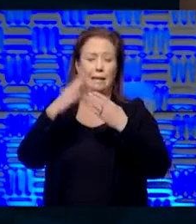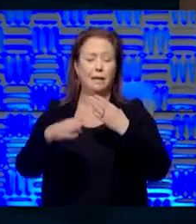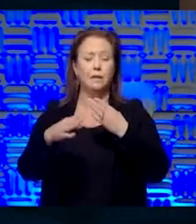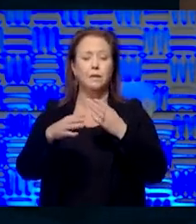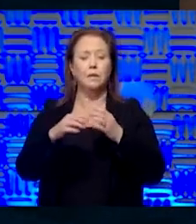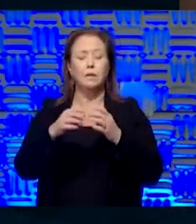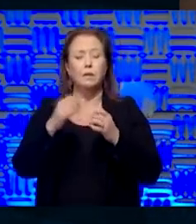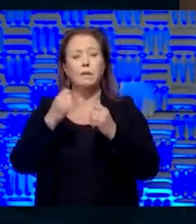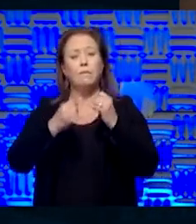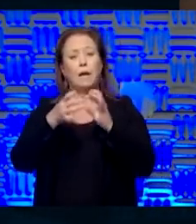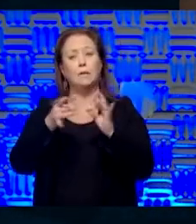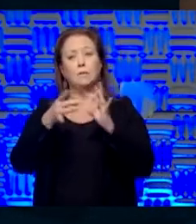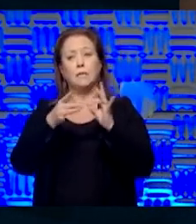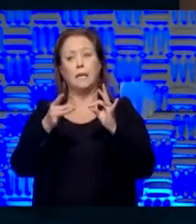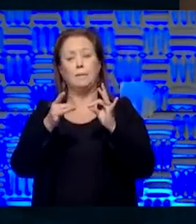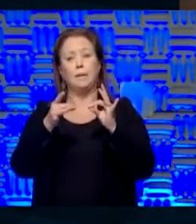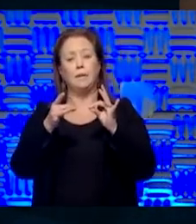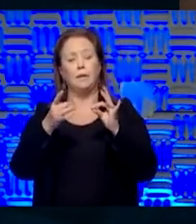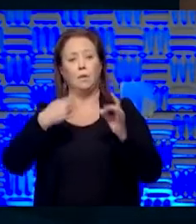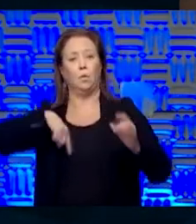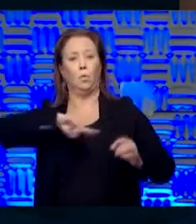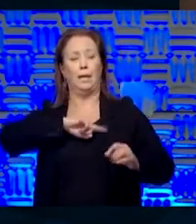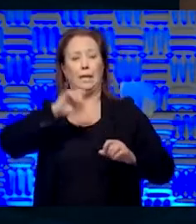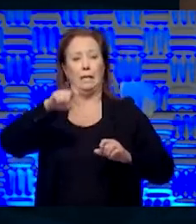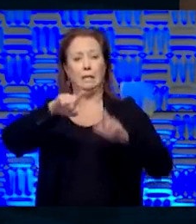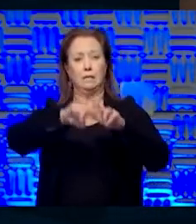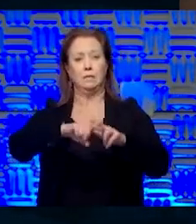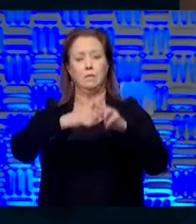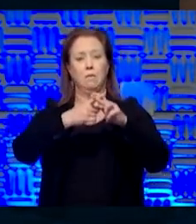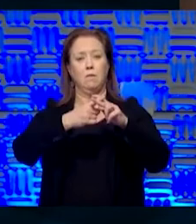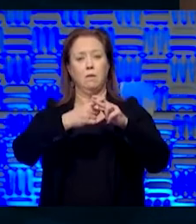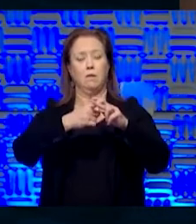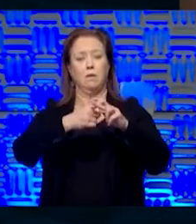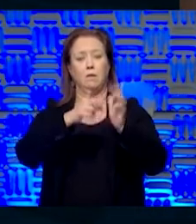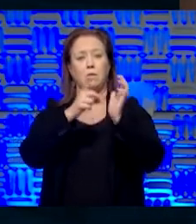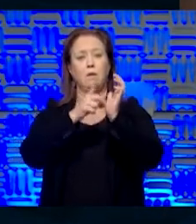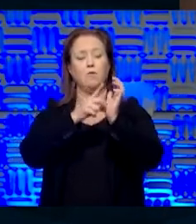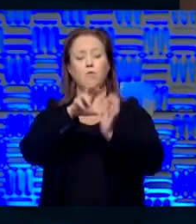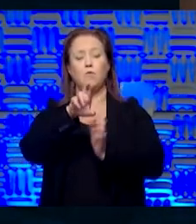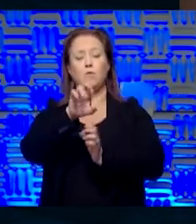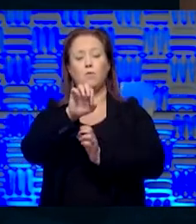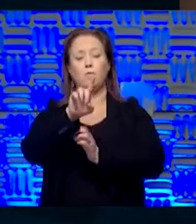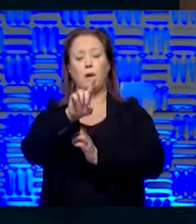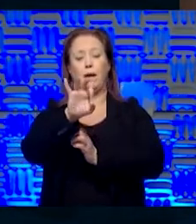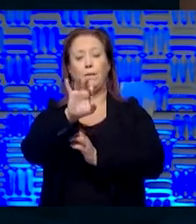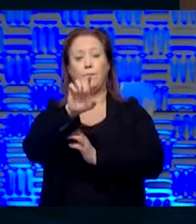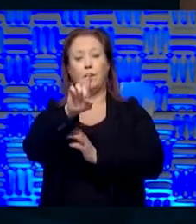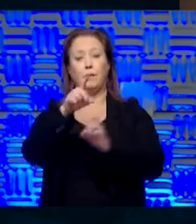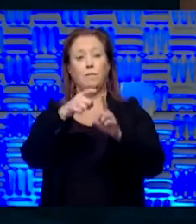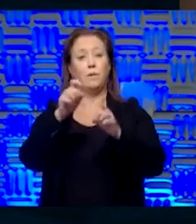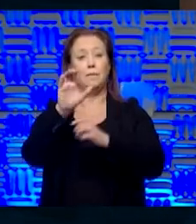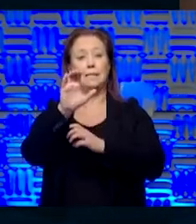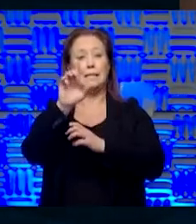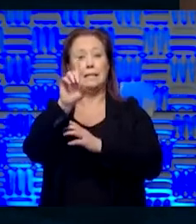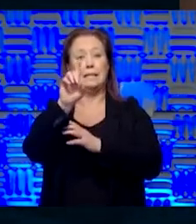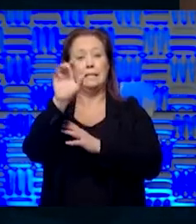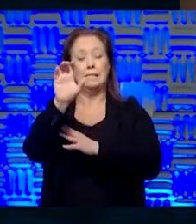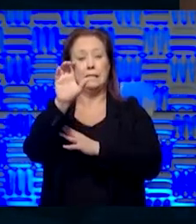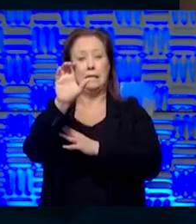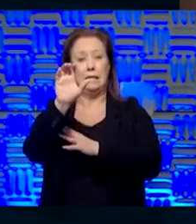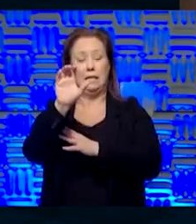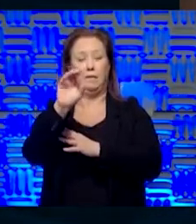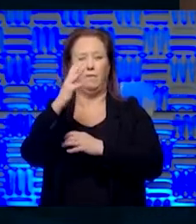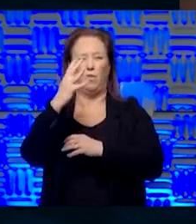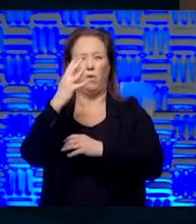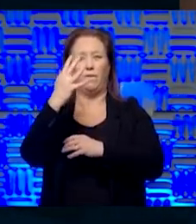that we ought to begin. And I had a conversation with Dr. Redfield at the CDC within the last four